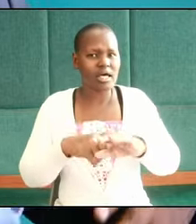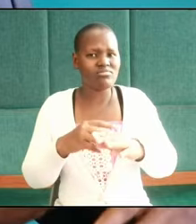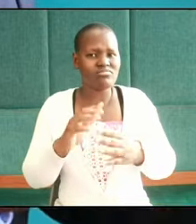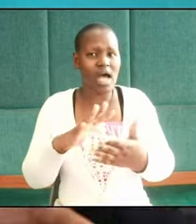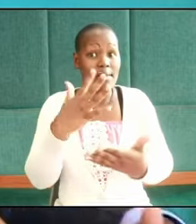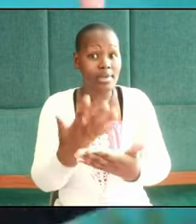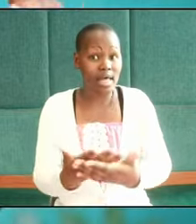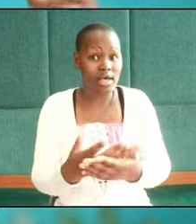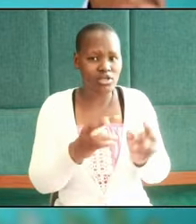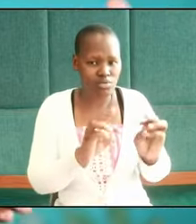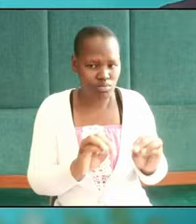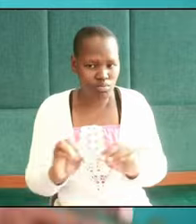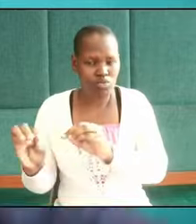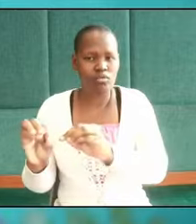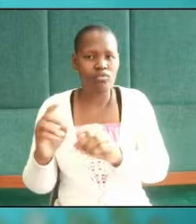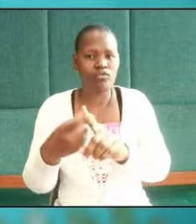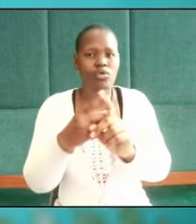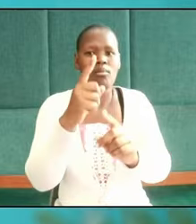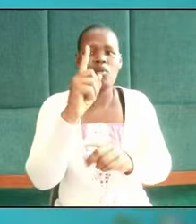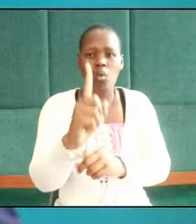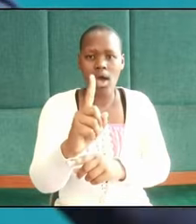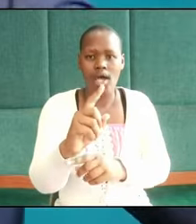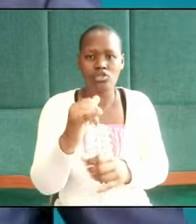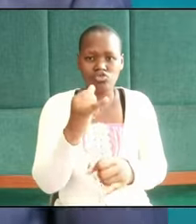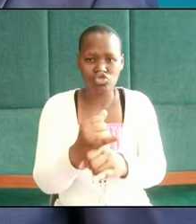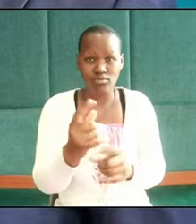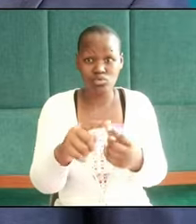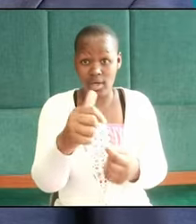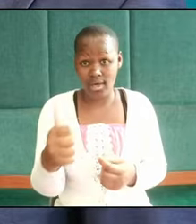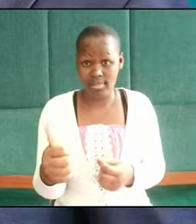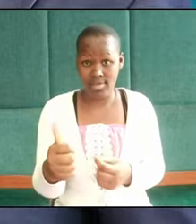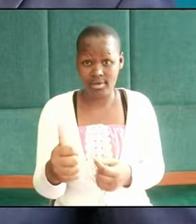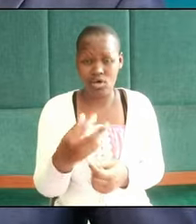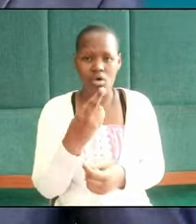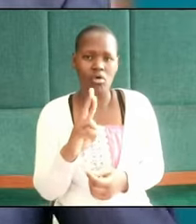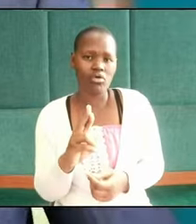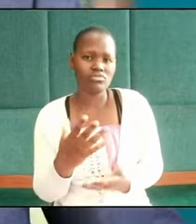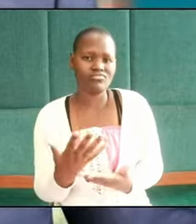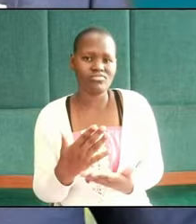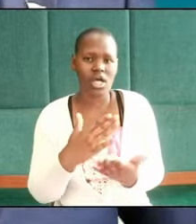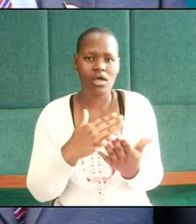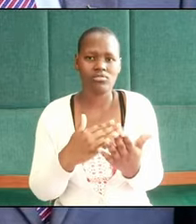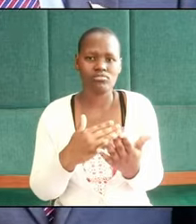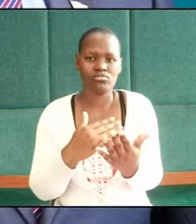and you move from one job to another or if you are promoted